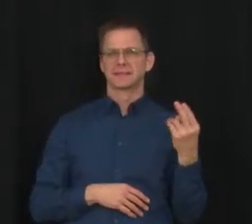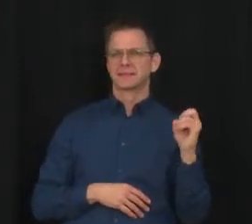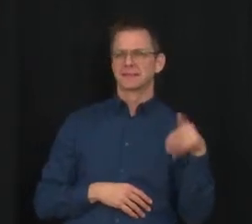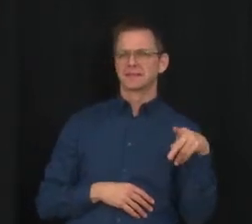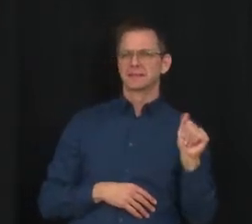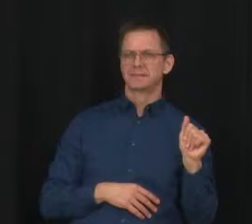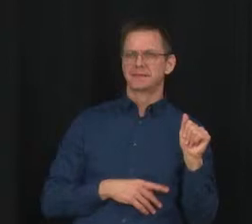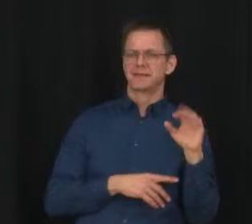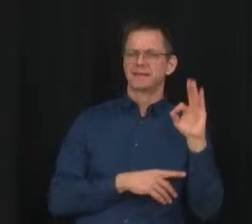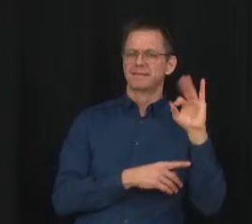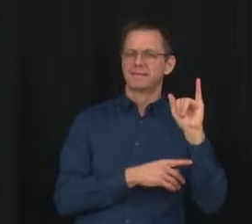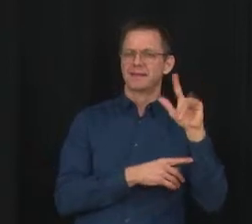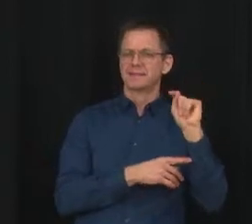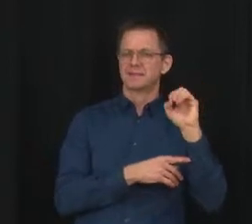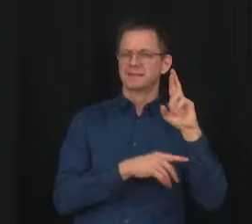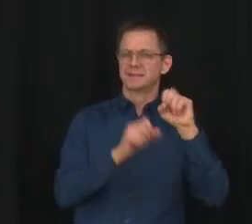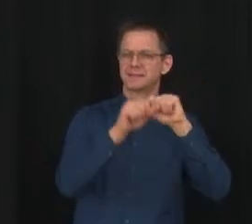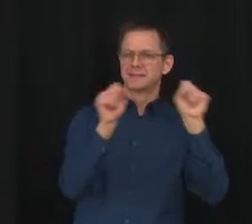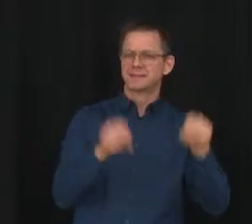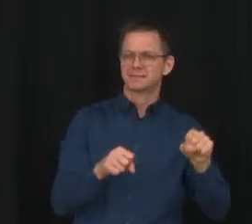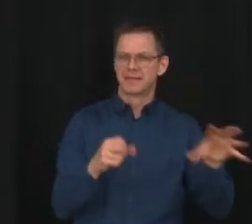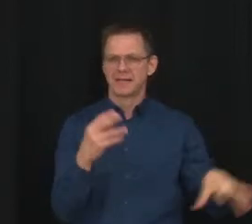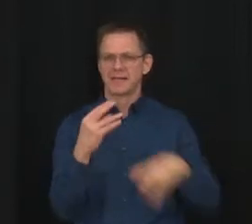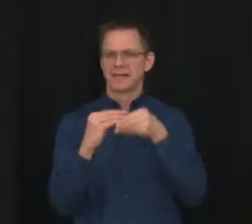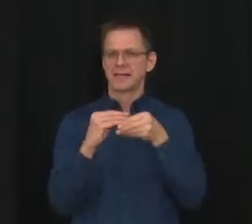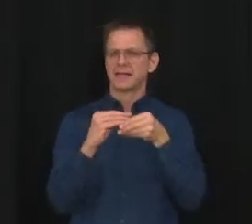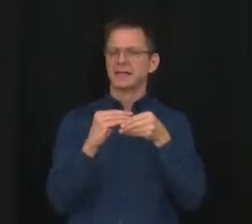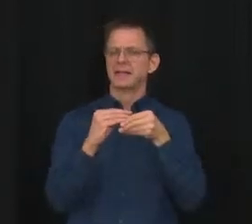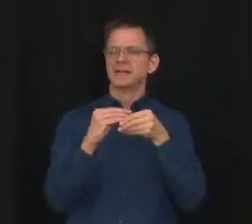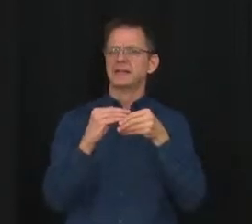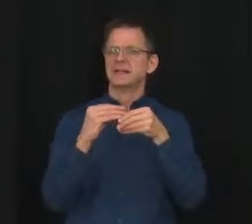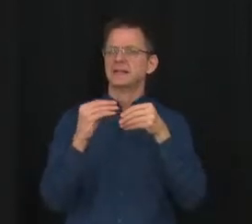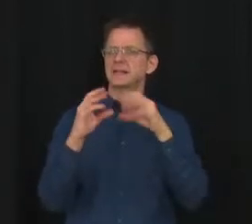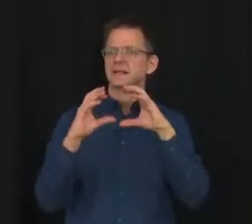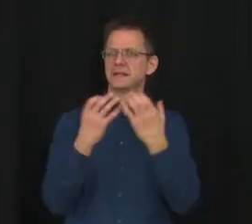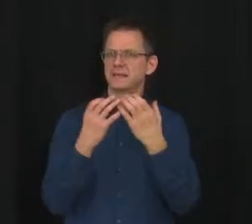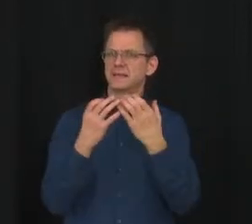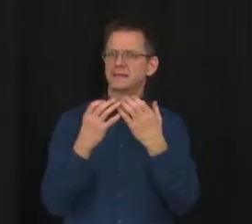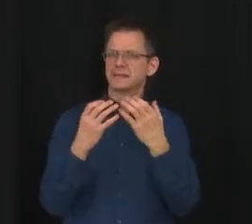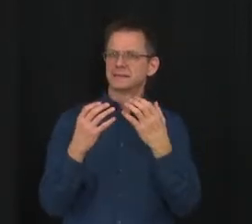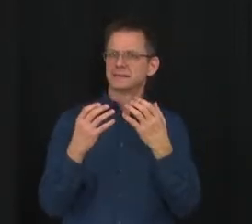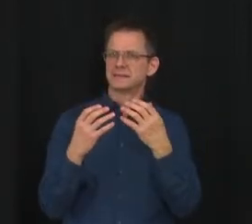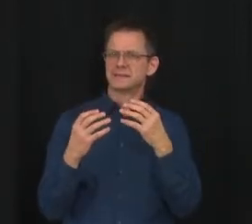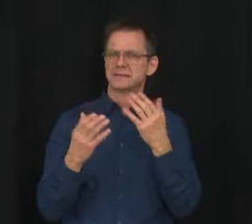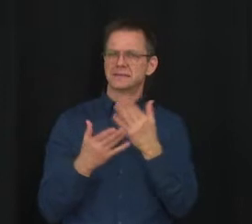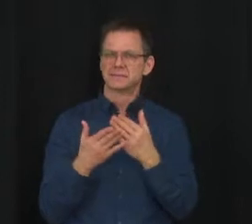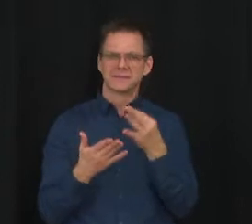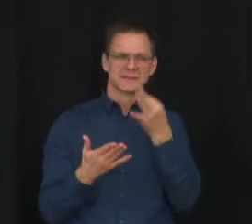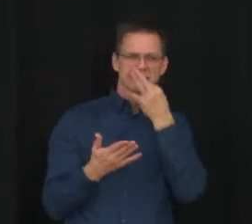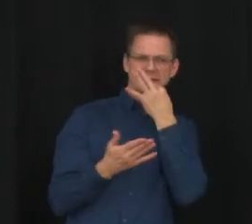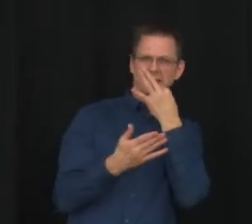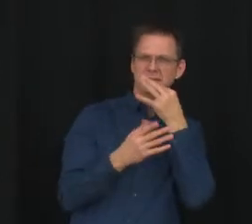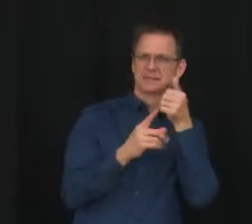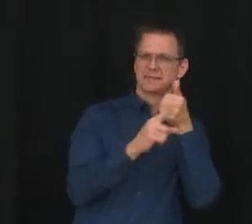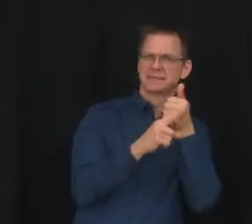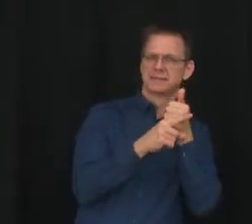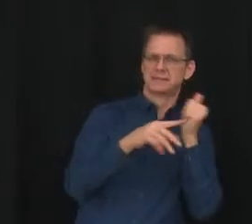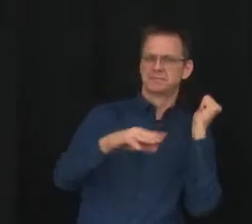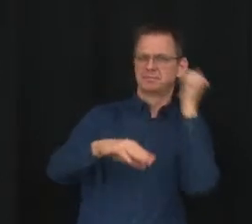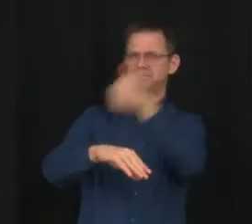overall system is looked at by experts, sometimes that actually can be more of a hindrance than